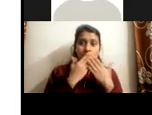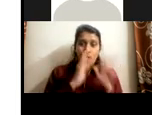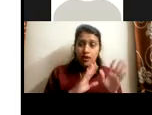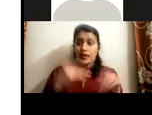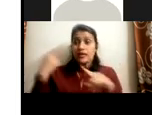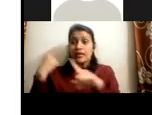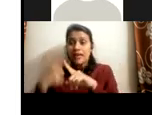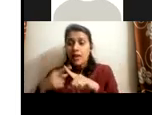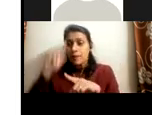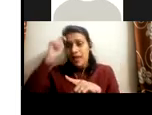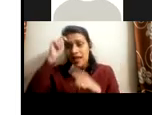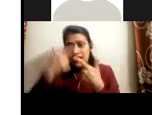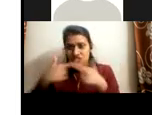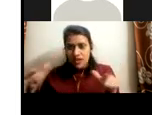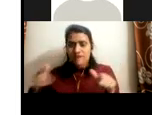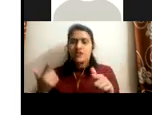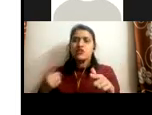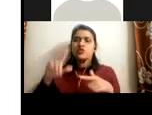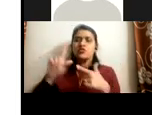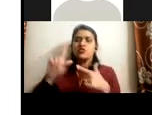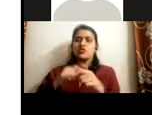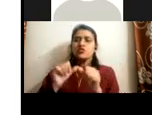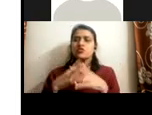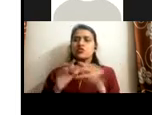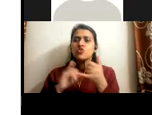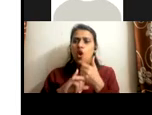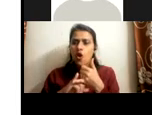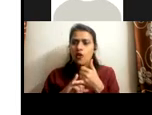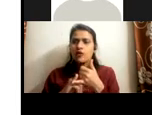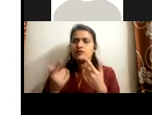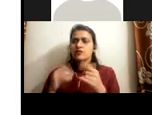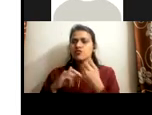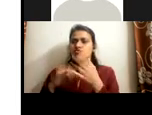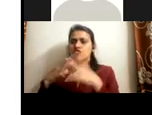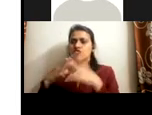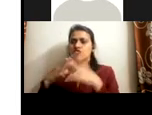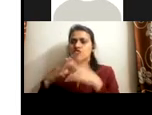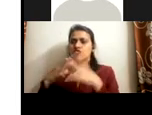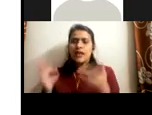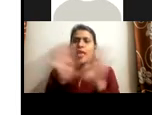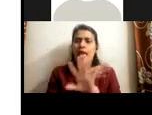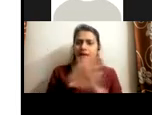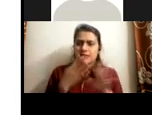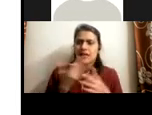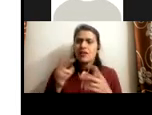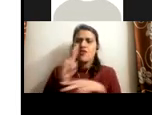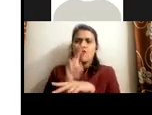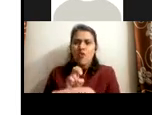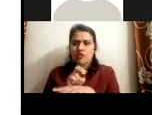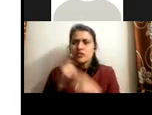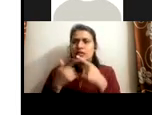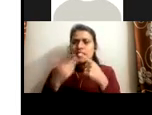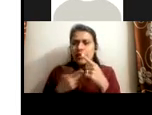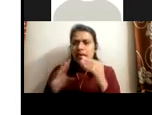language or JAWS, or any such very advanced Excel, uh, any foundational program we will address.